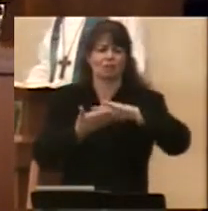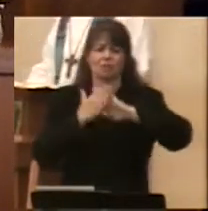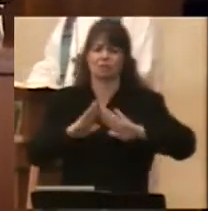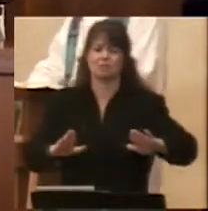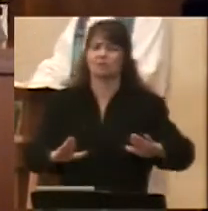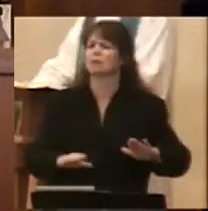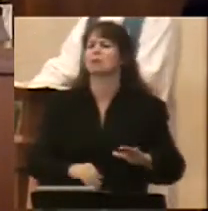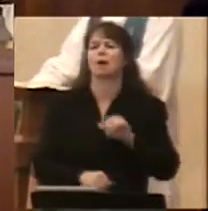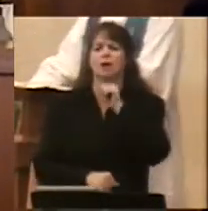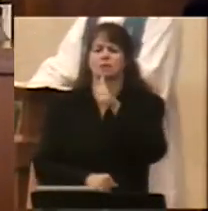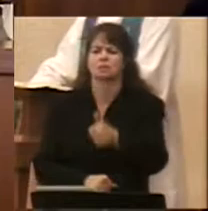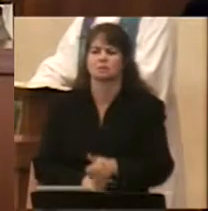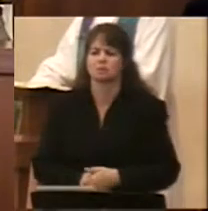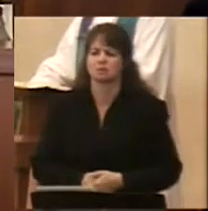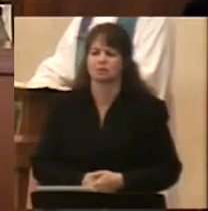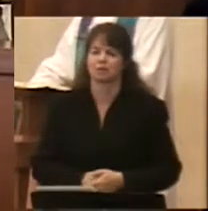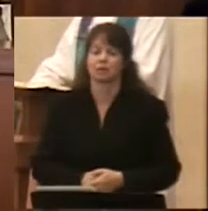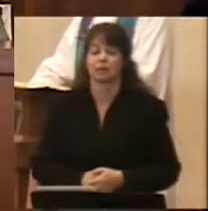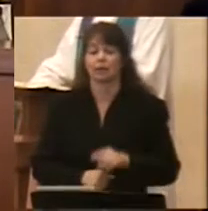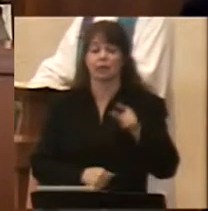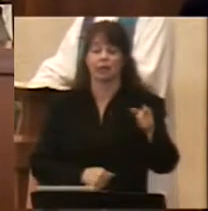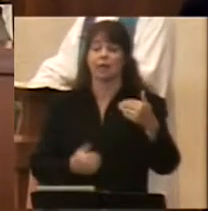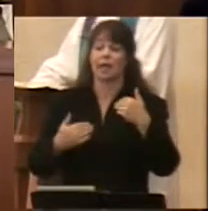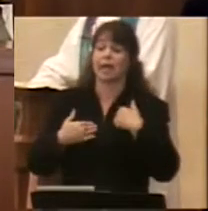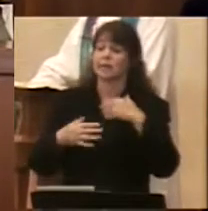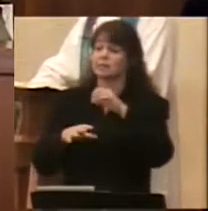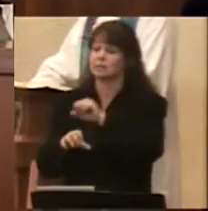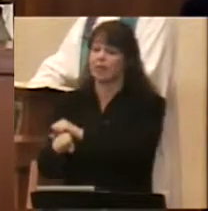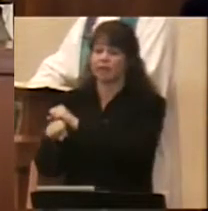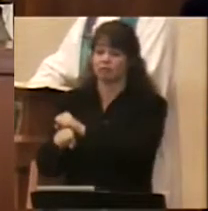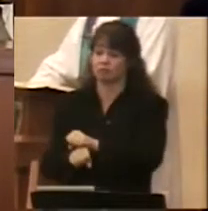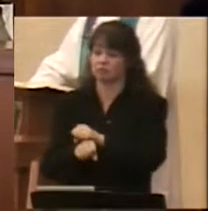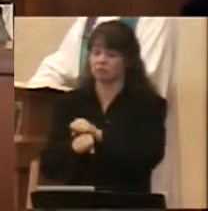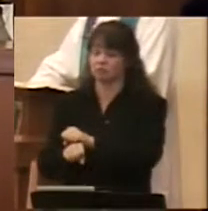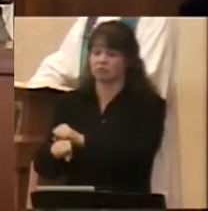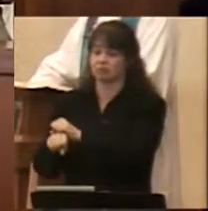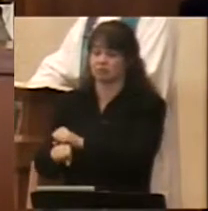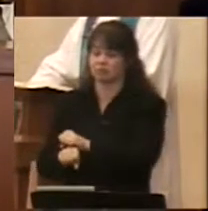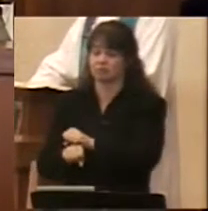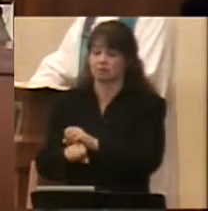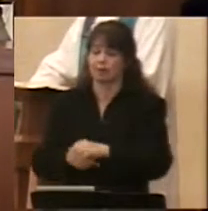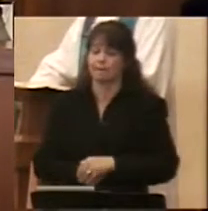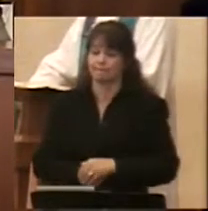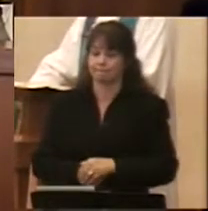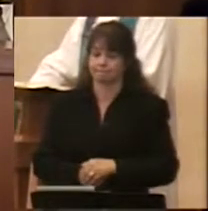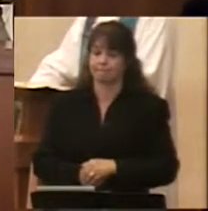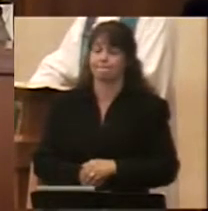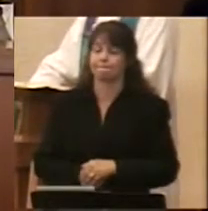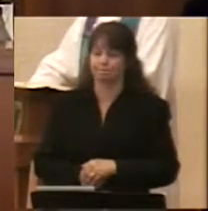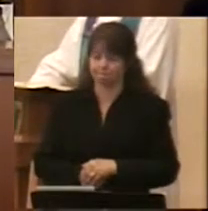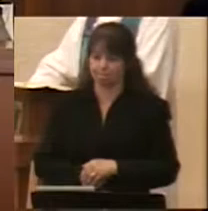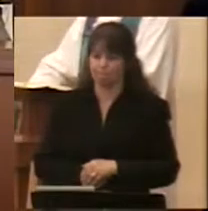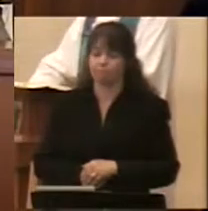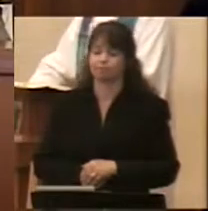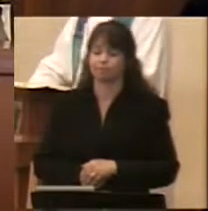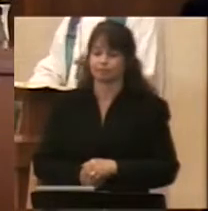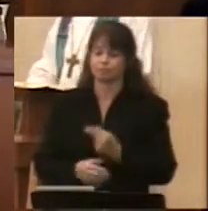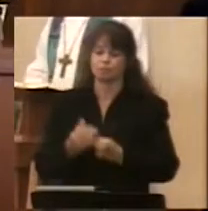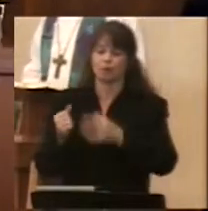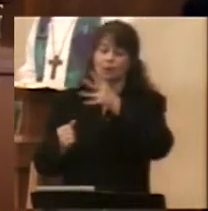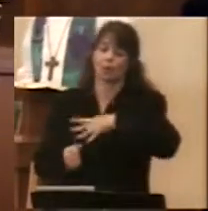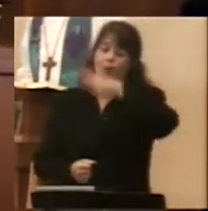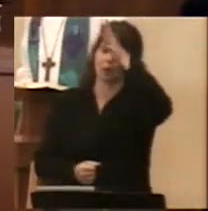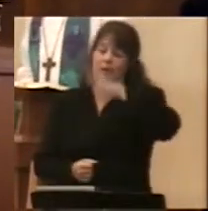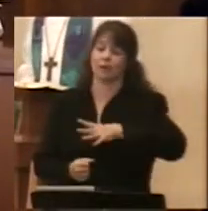He had slaves, which isn't something that we can get our minds around completely, but